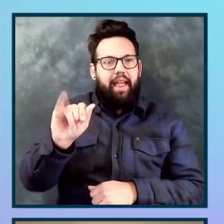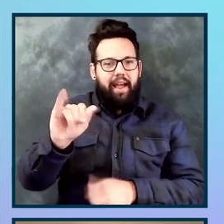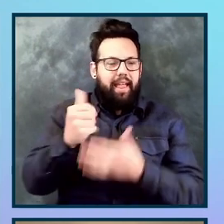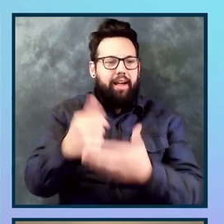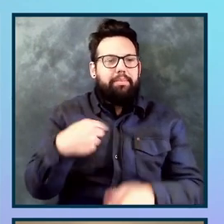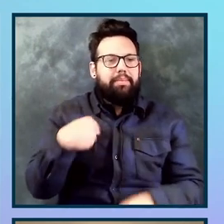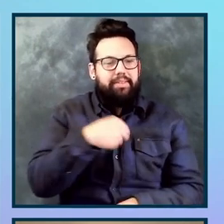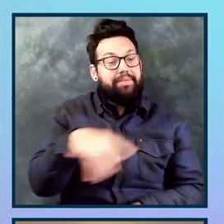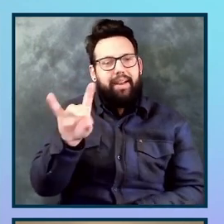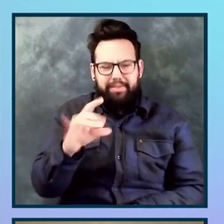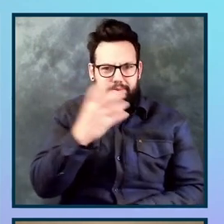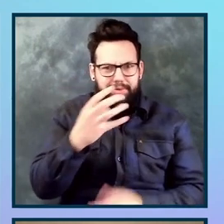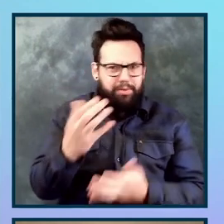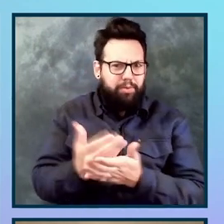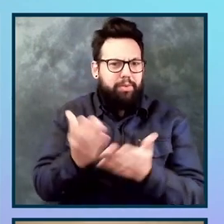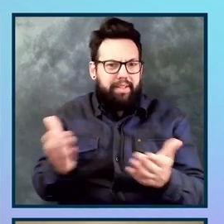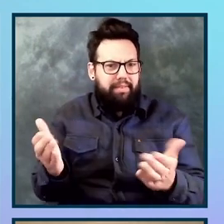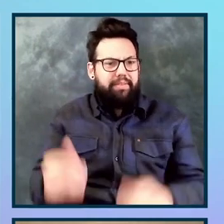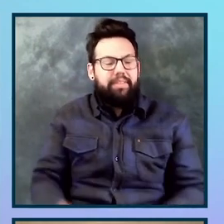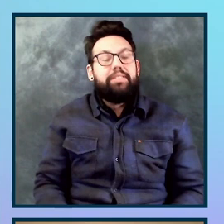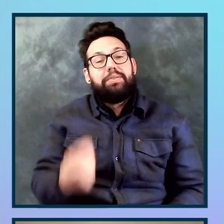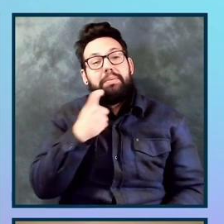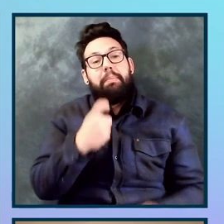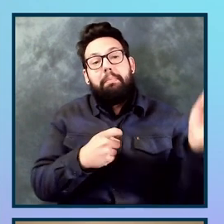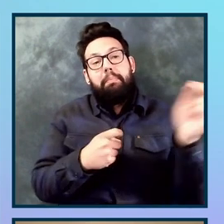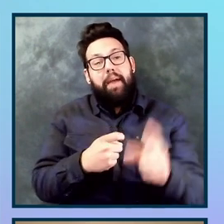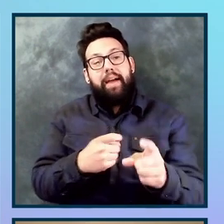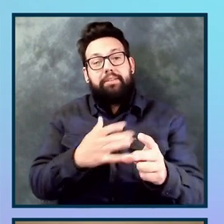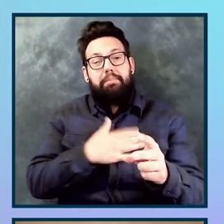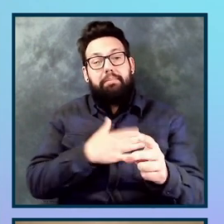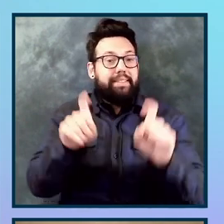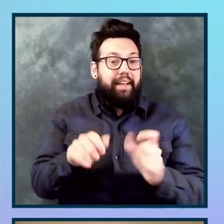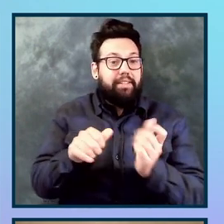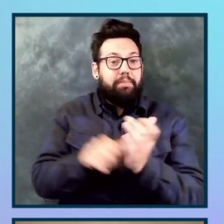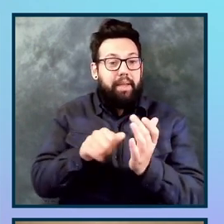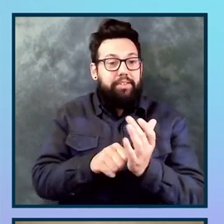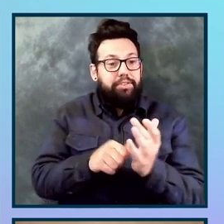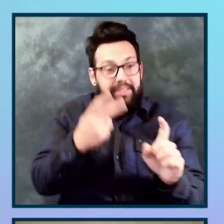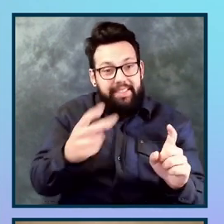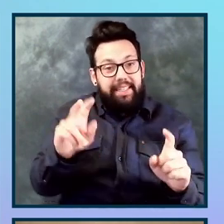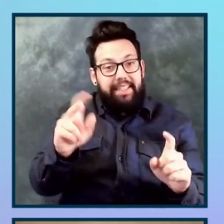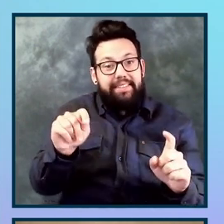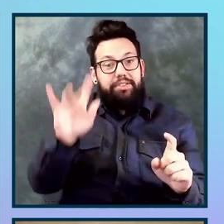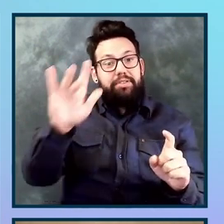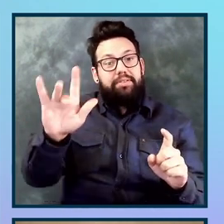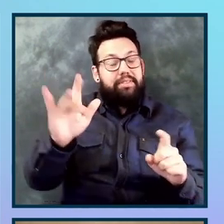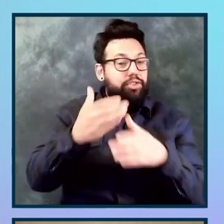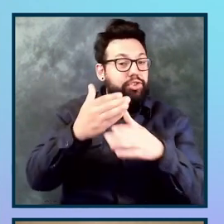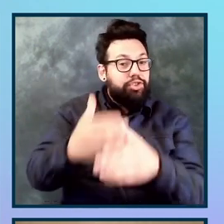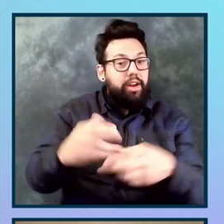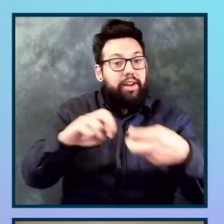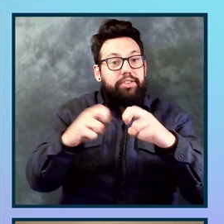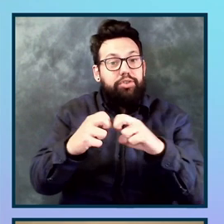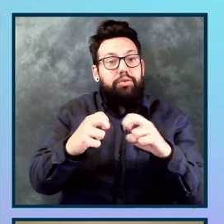brand new stuff. So I just, I went back into my test page and I am in the extension. I clicked share issue. It says, cool. Your issue has